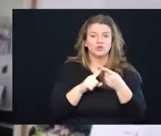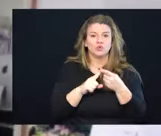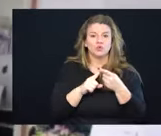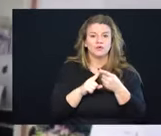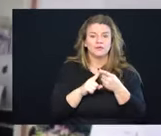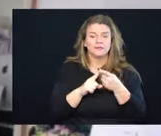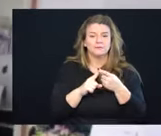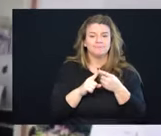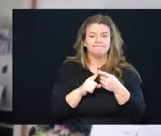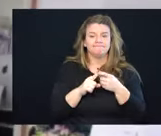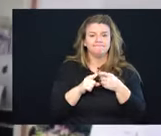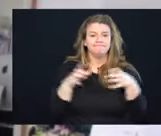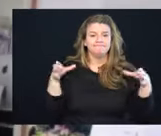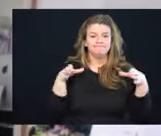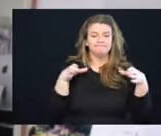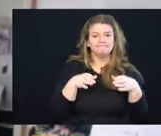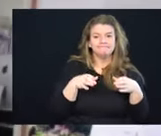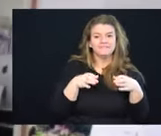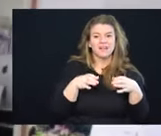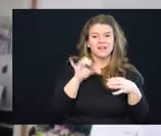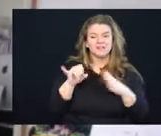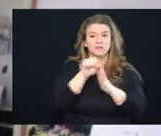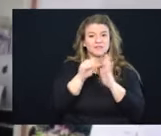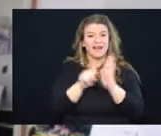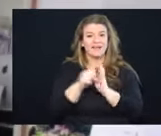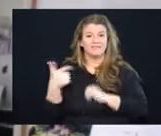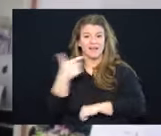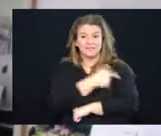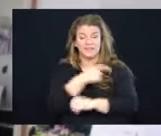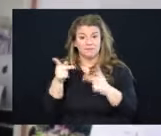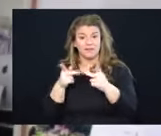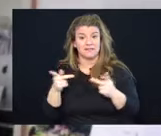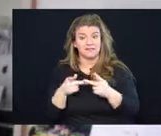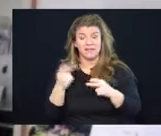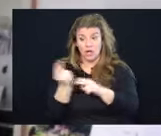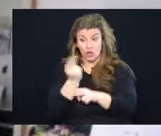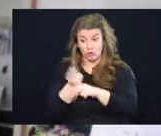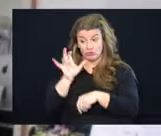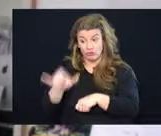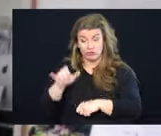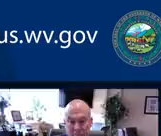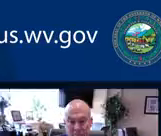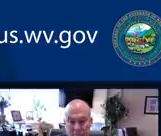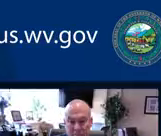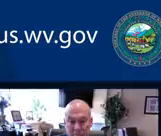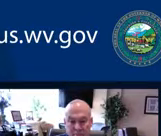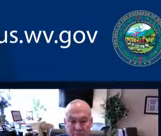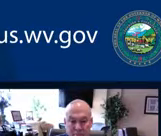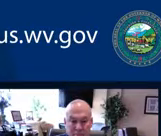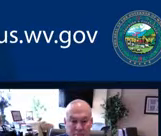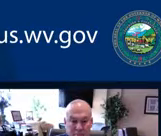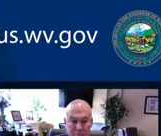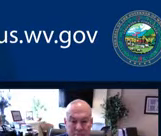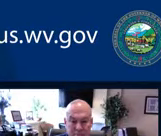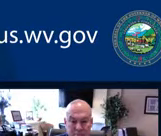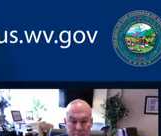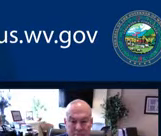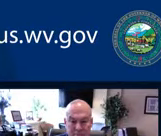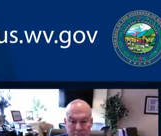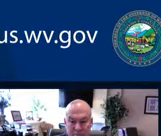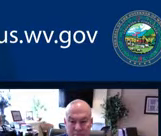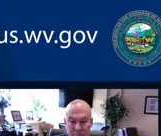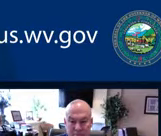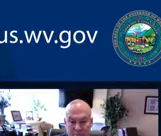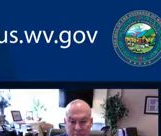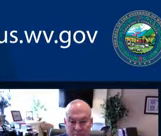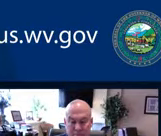sites and allowing those personnel to be allocated to the hospitals? Thank you. Maybe General, maybe you can answer that, sir.